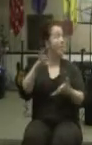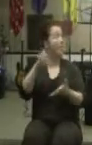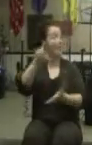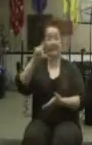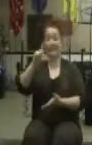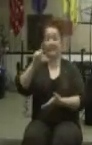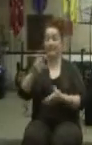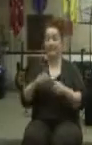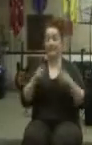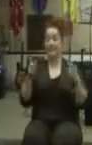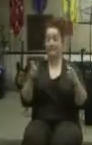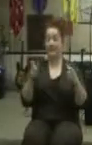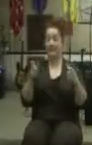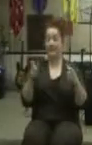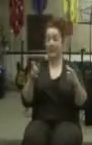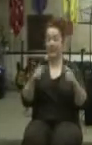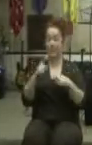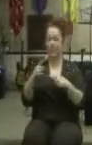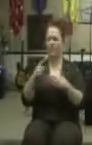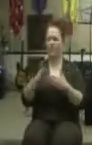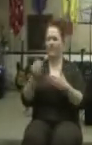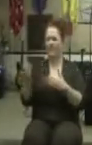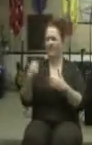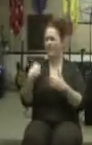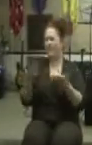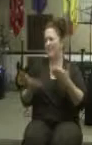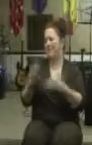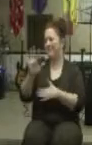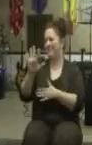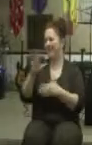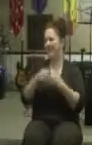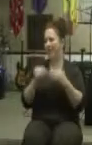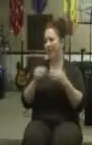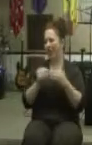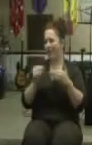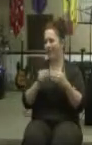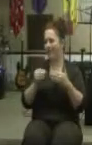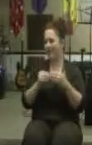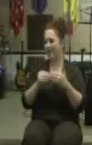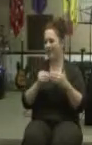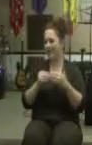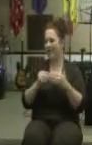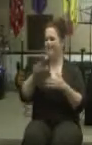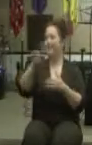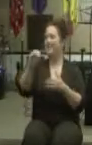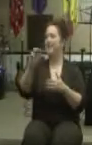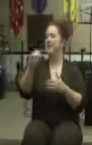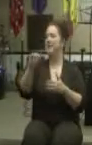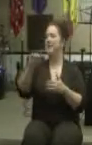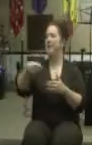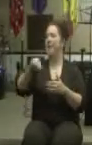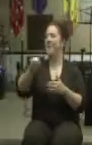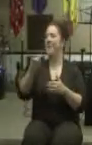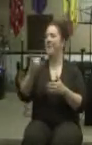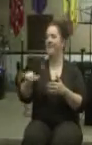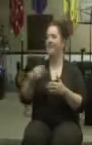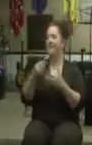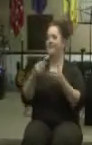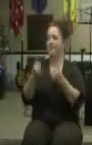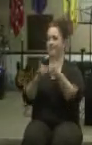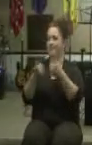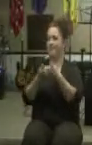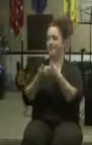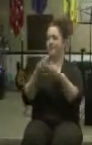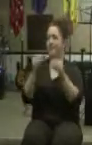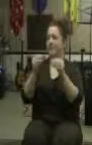big, but by the time I take it to change, I got $5. That's monopoly money for me.